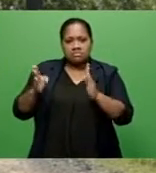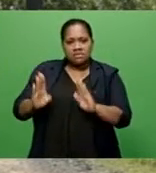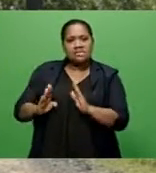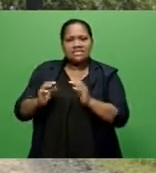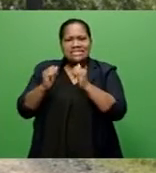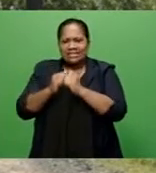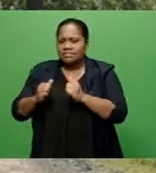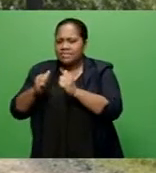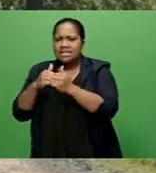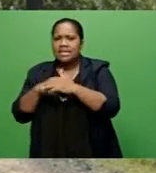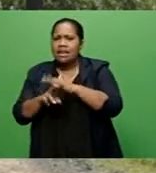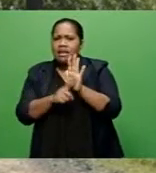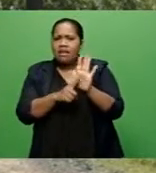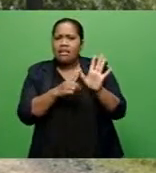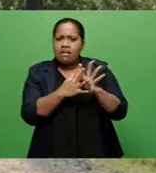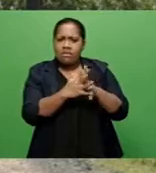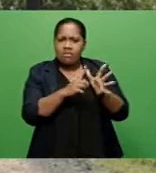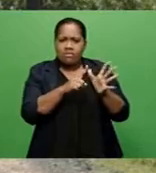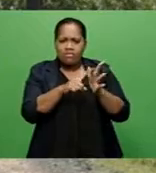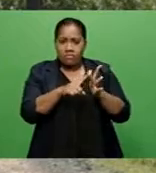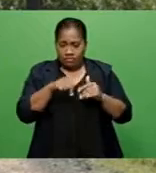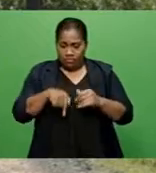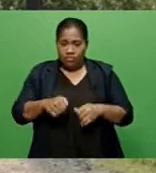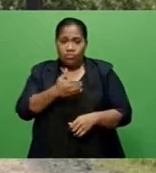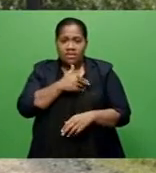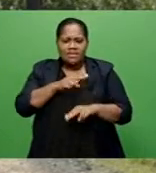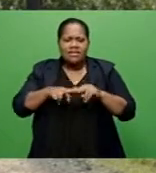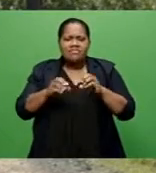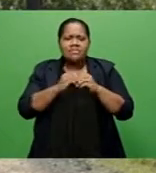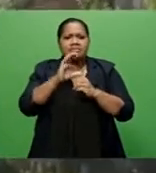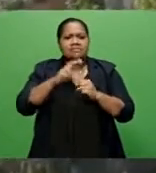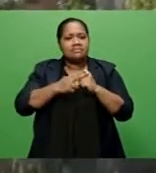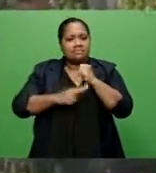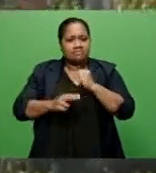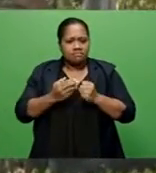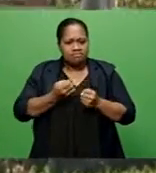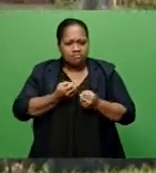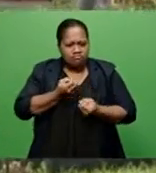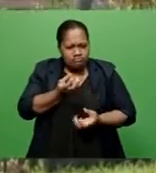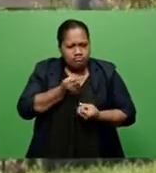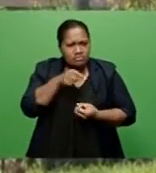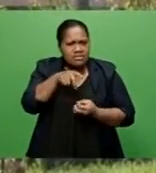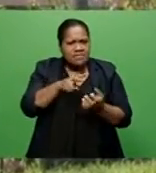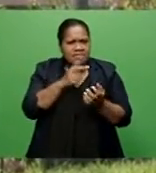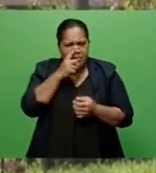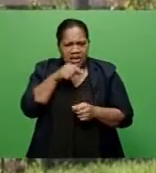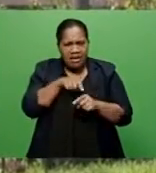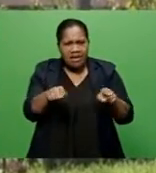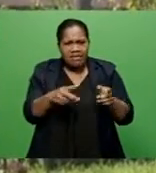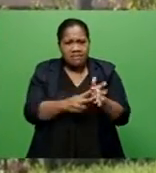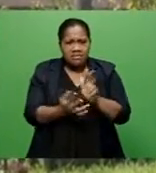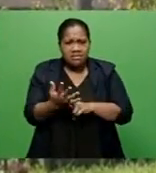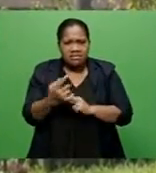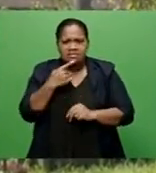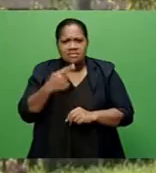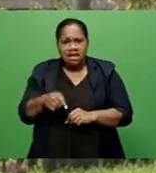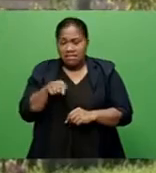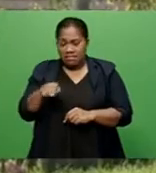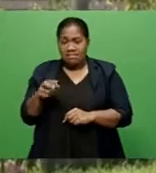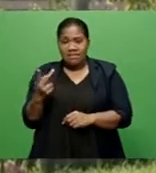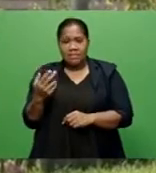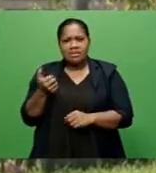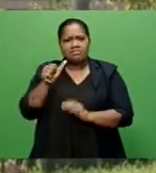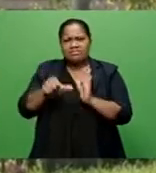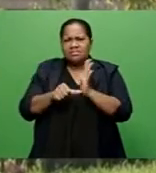morning. FBC News has spoken to villagers in the area who have told us that the couple were in their 60s and had been living in the area for